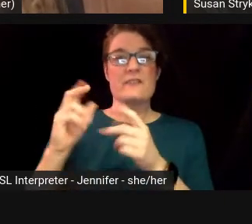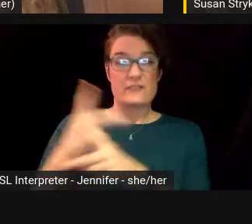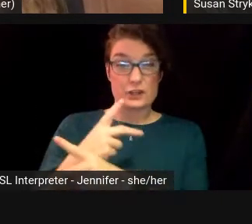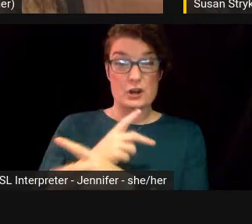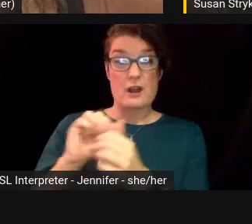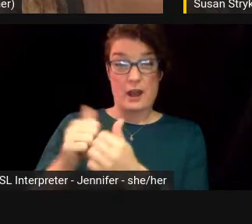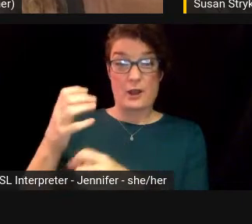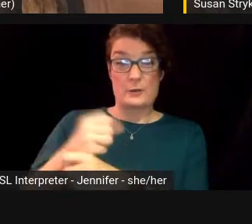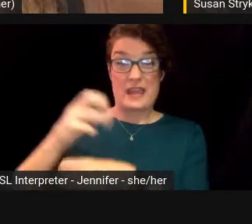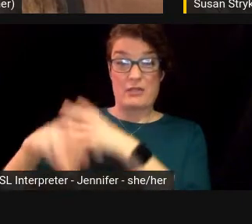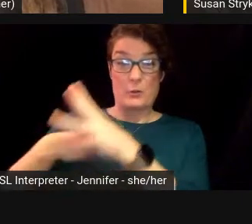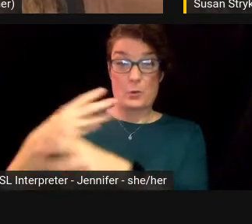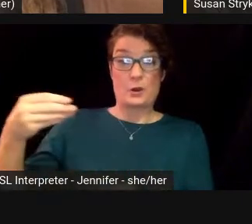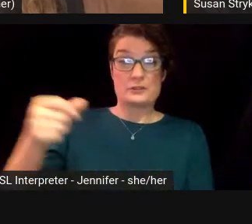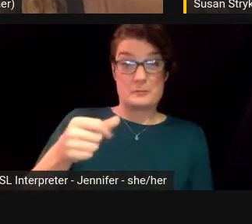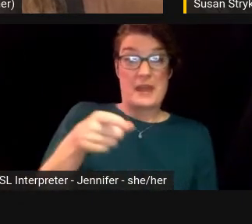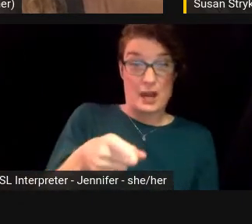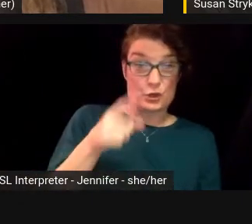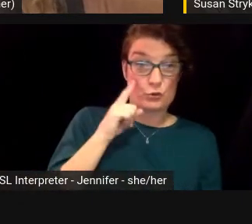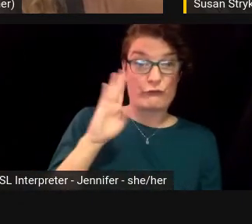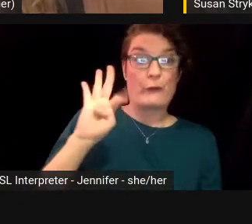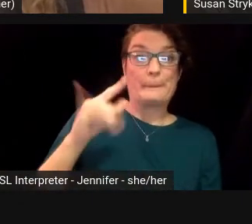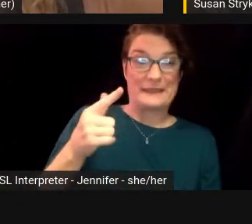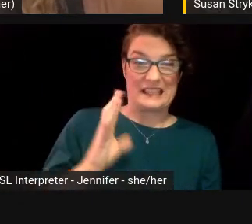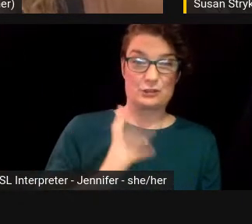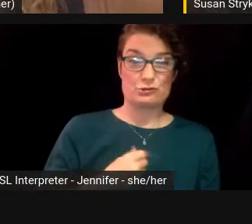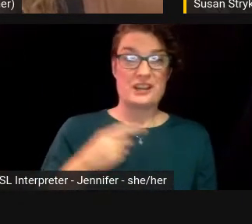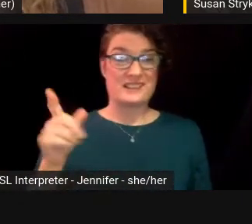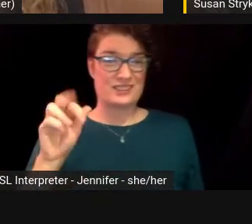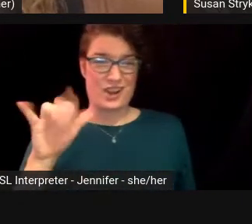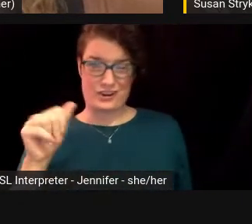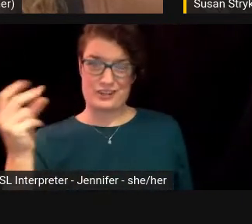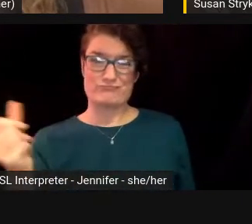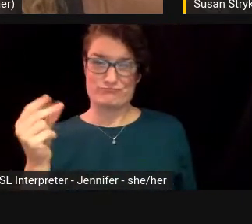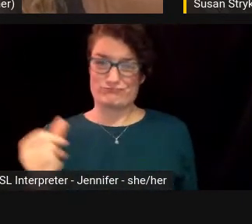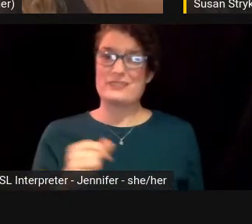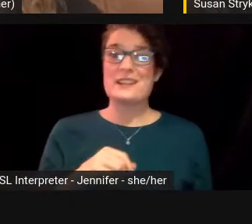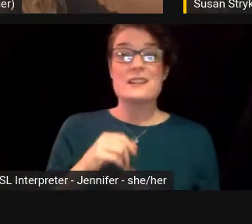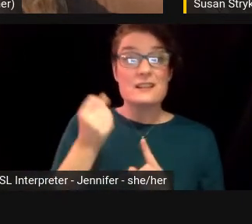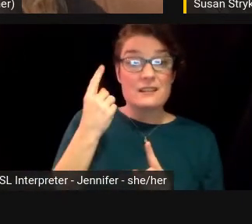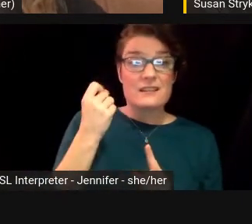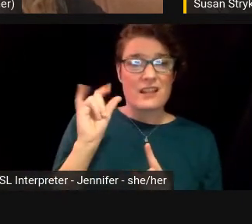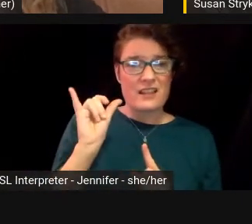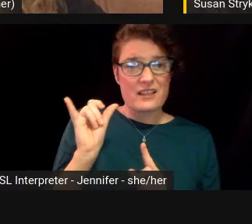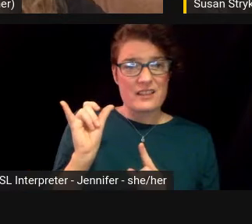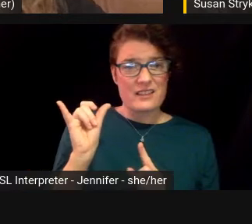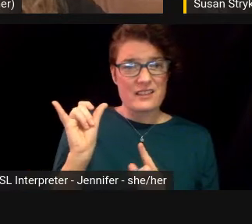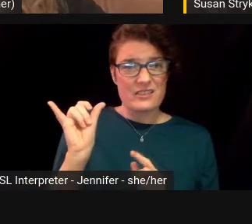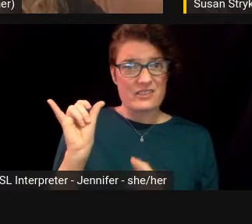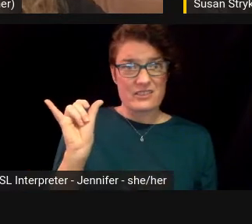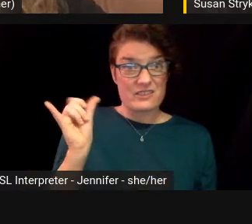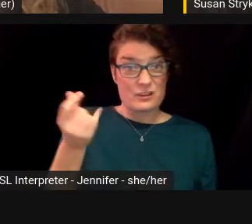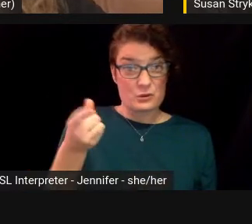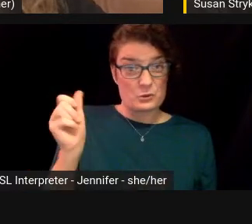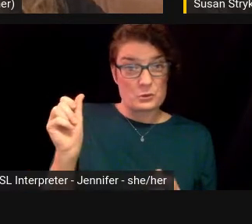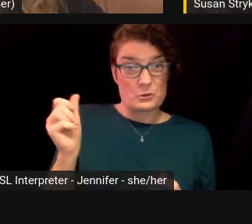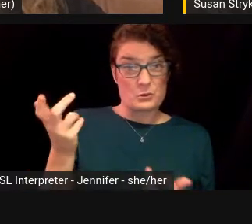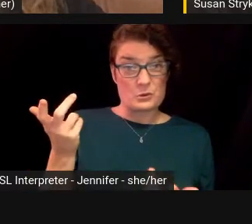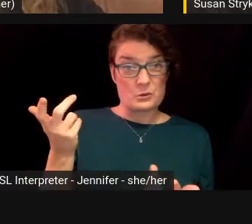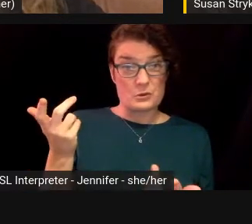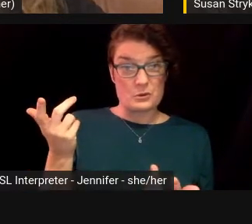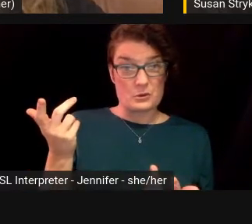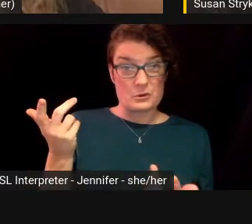woman. Yeah. There you go. And, and it's just like, you can do that for like, you know, like a, you know,